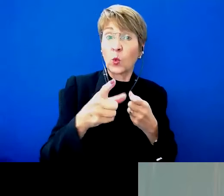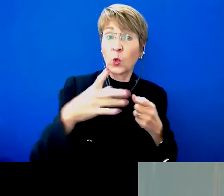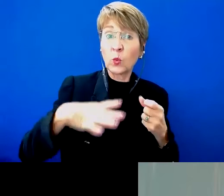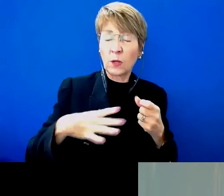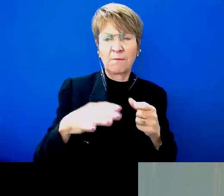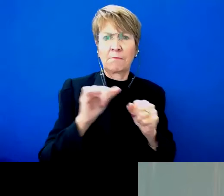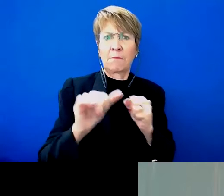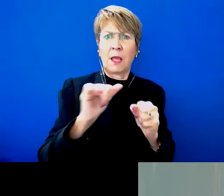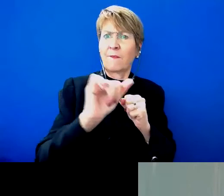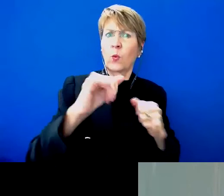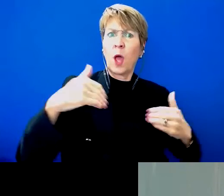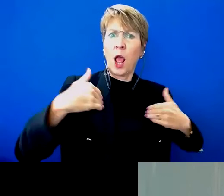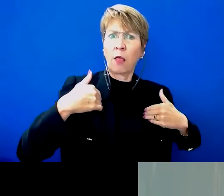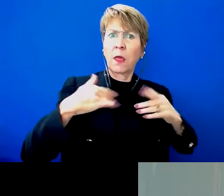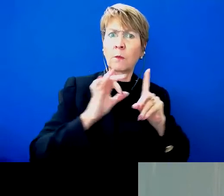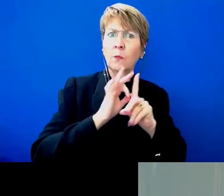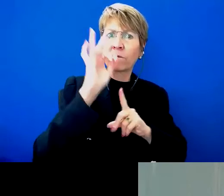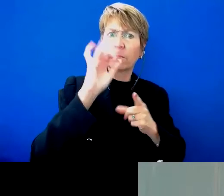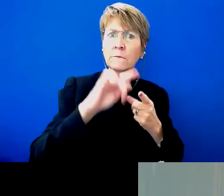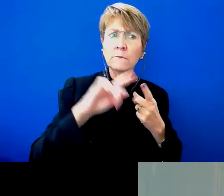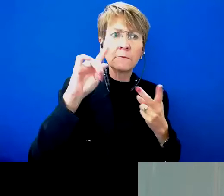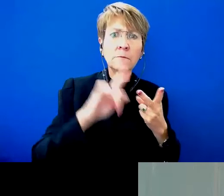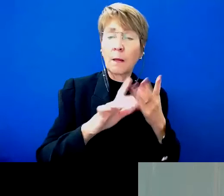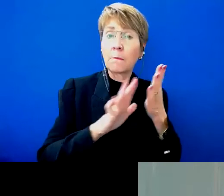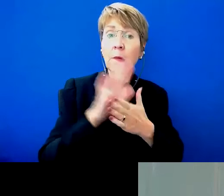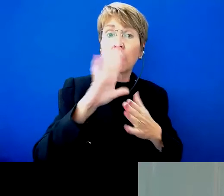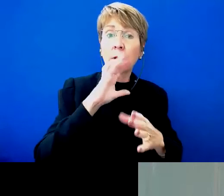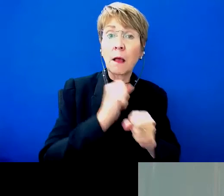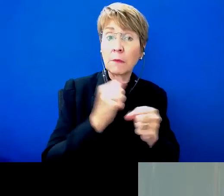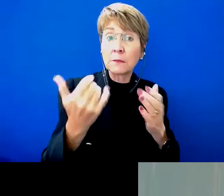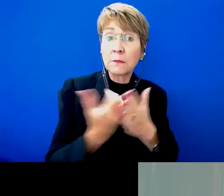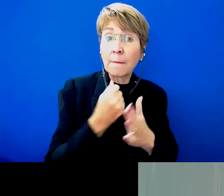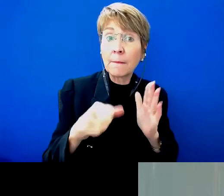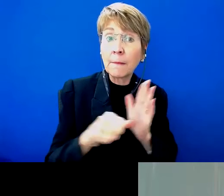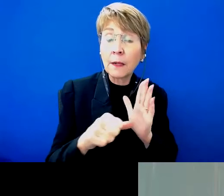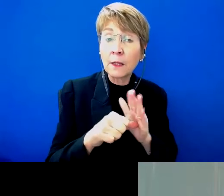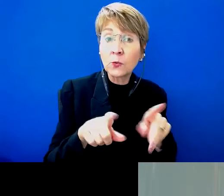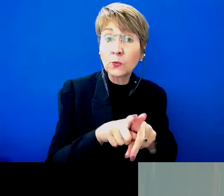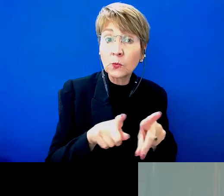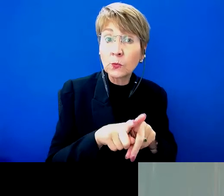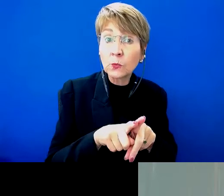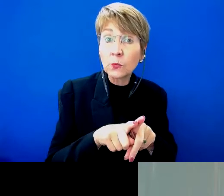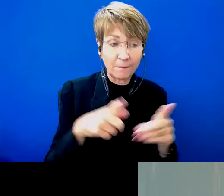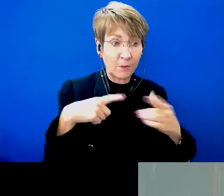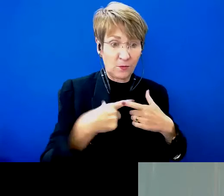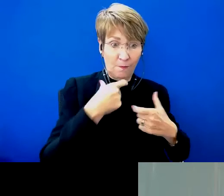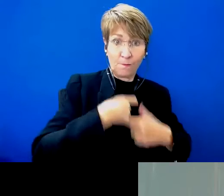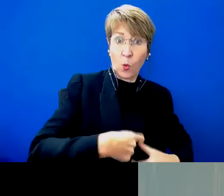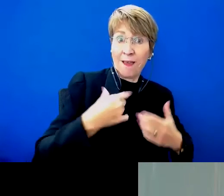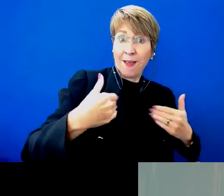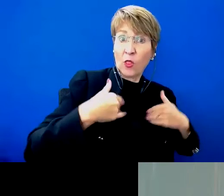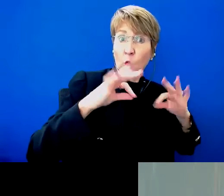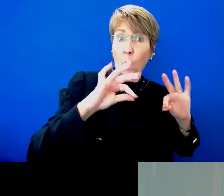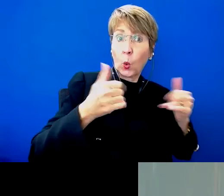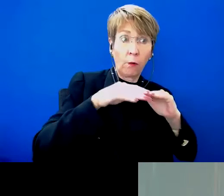is good for them, but it's also going to cost government less money. And I think that's one of the reasons we have to keep pushing this campaign forward,